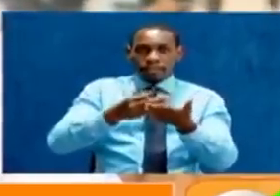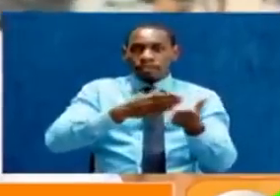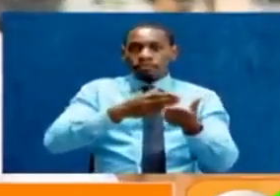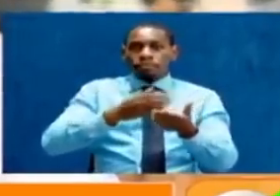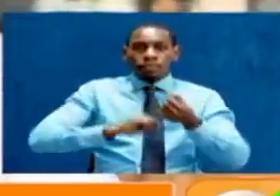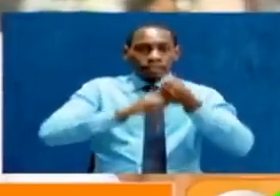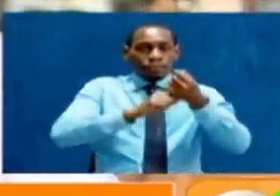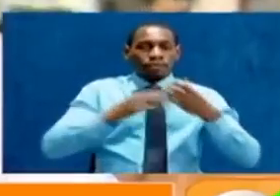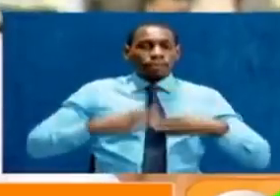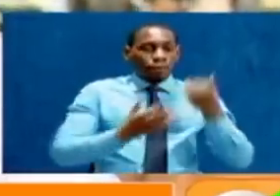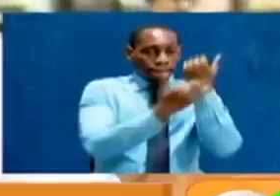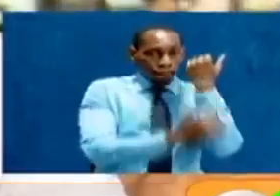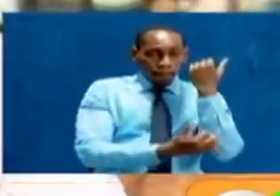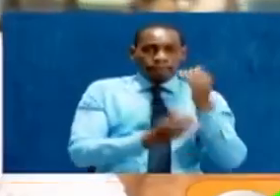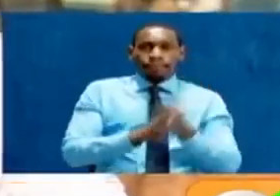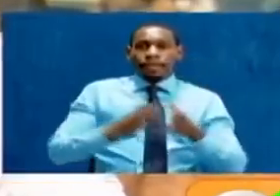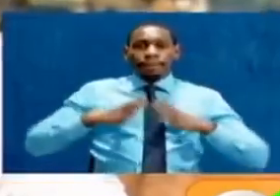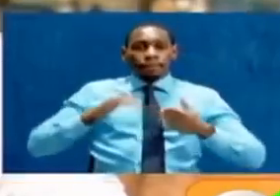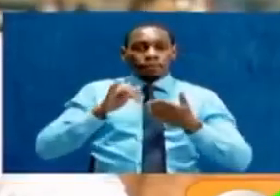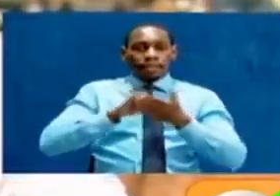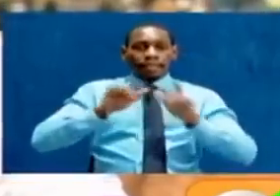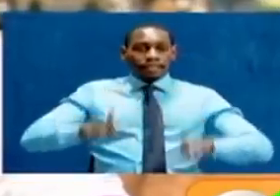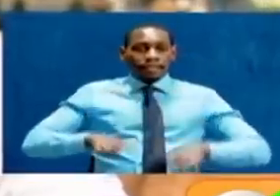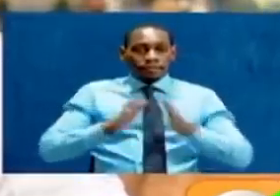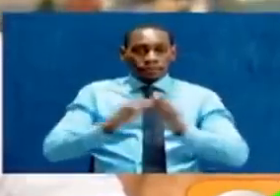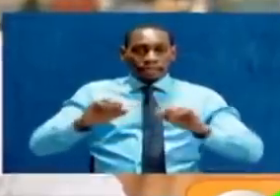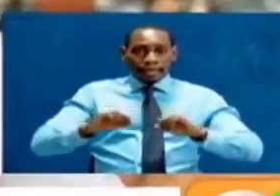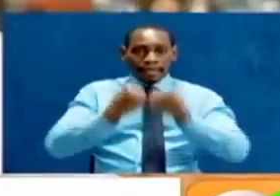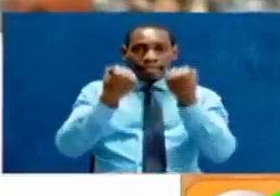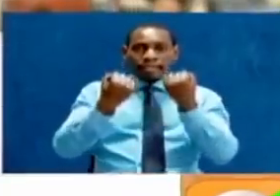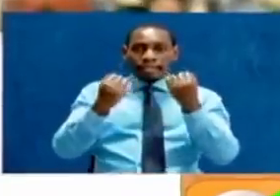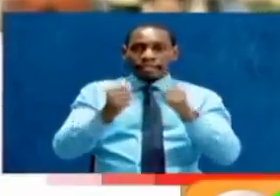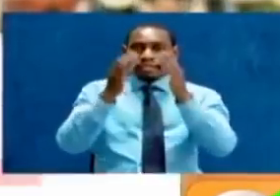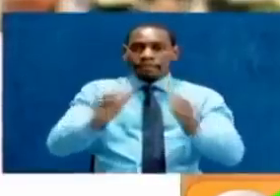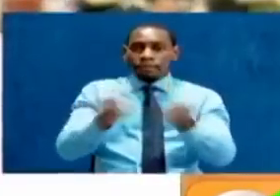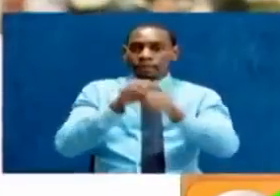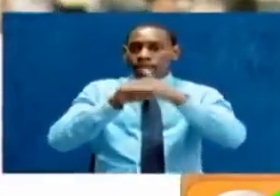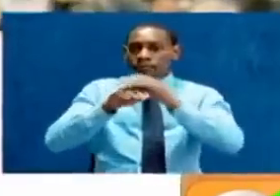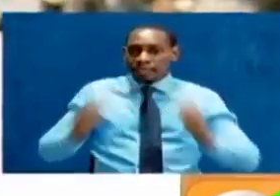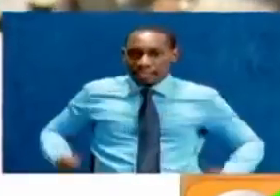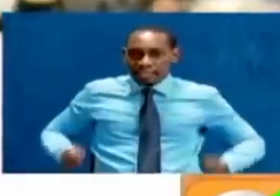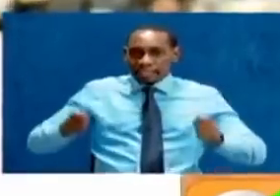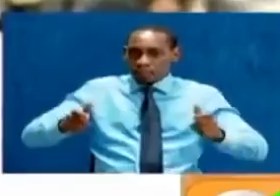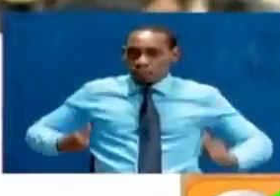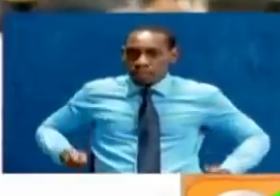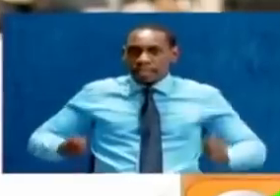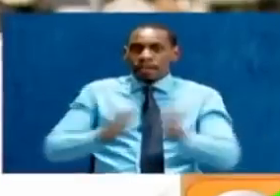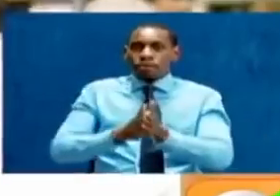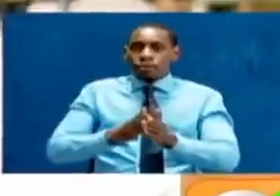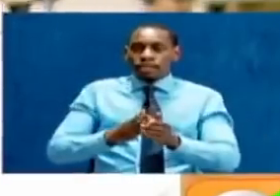support the less fortunate, those who are living as accident survivors, and they cannot access wheelchairs and